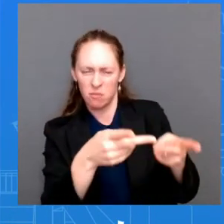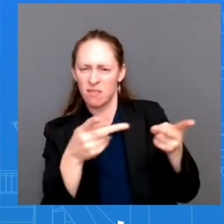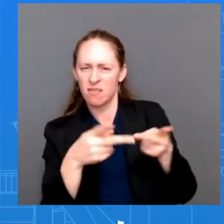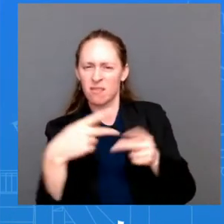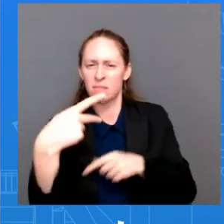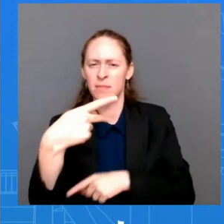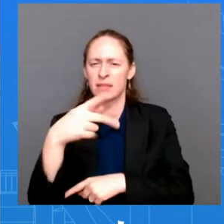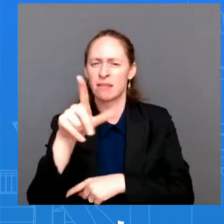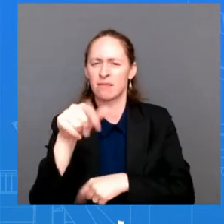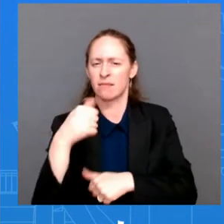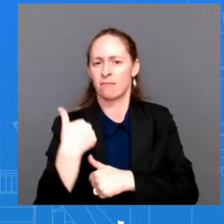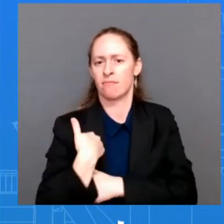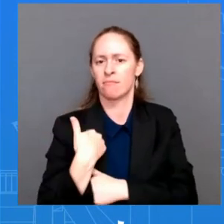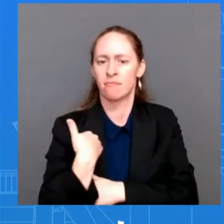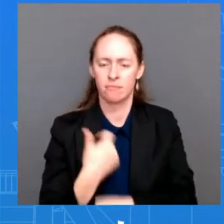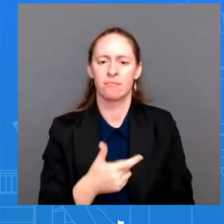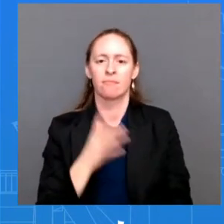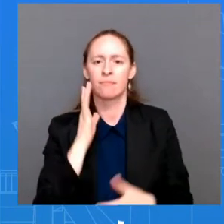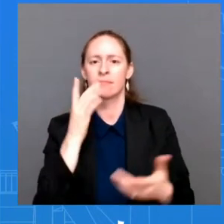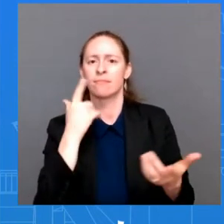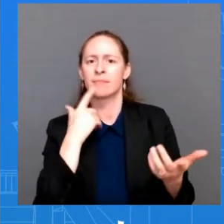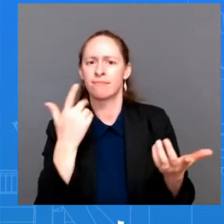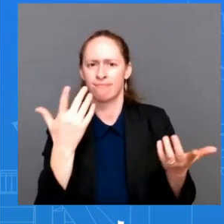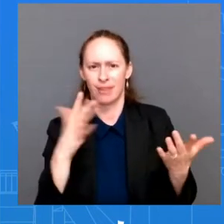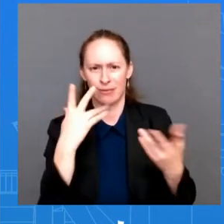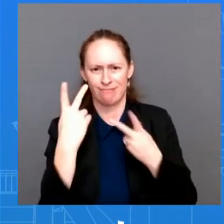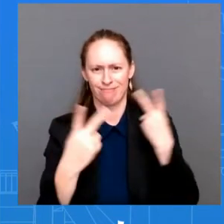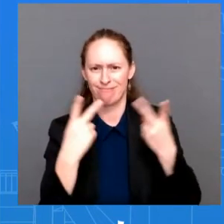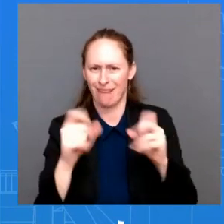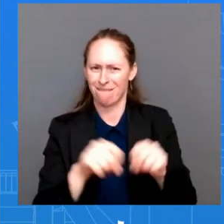Violations in air and sea space across the Strait,